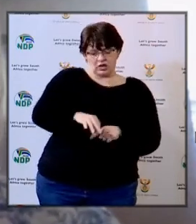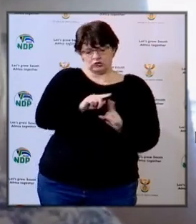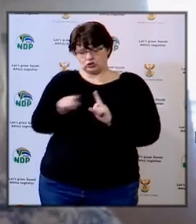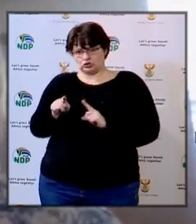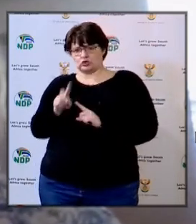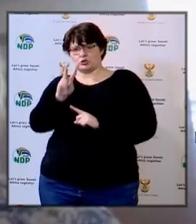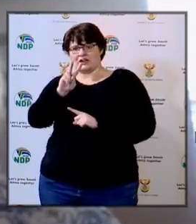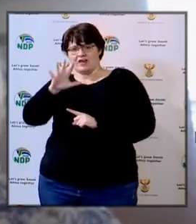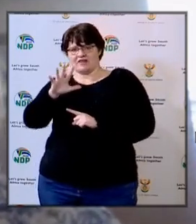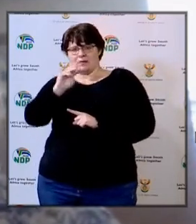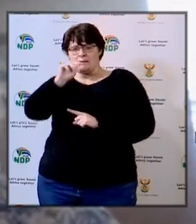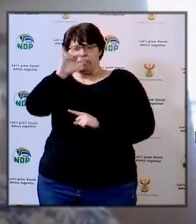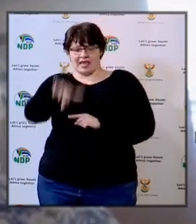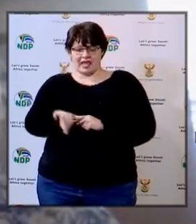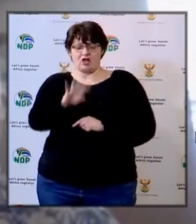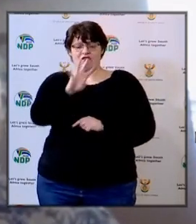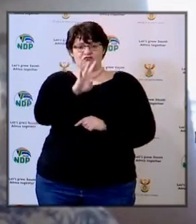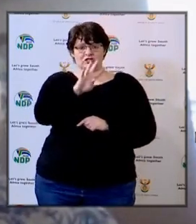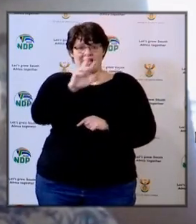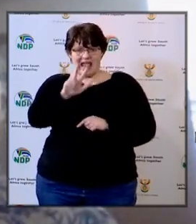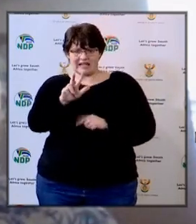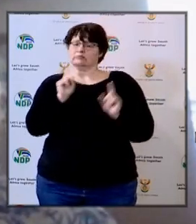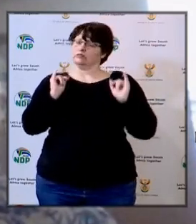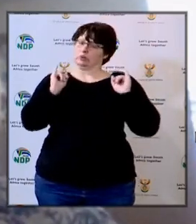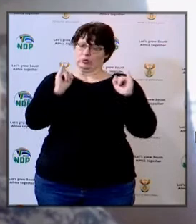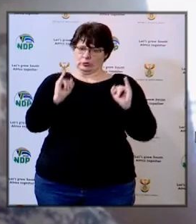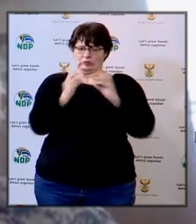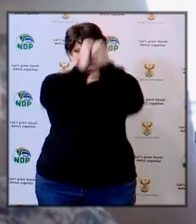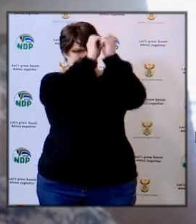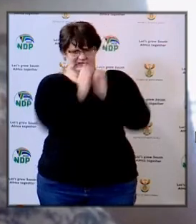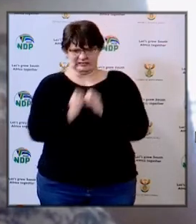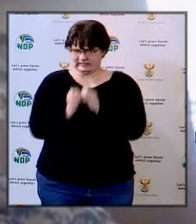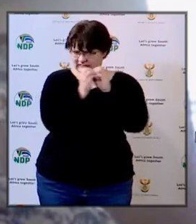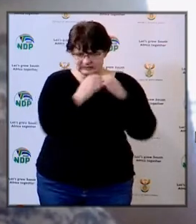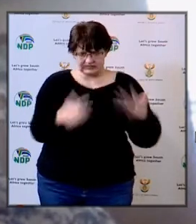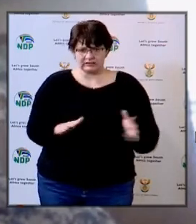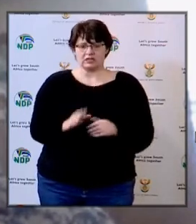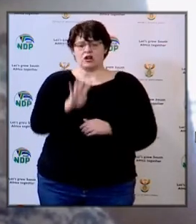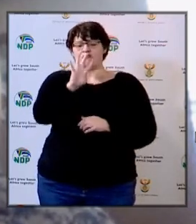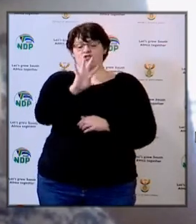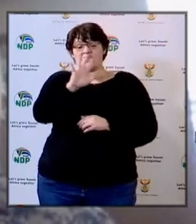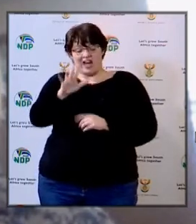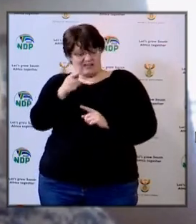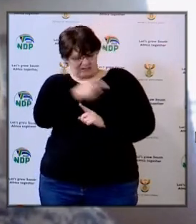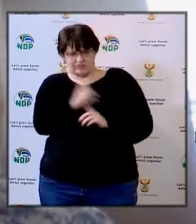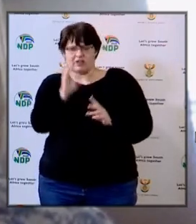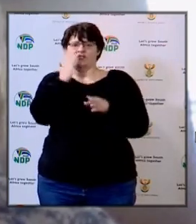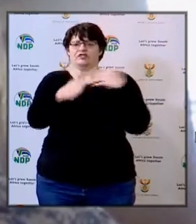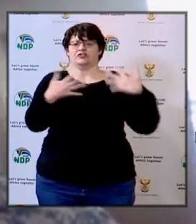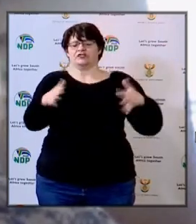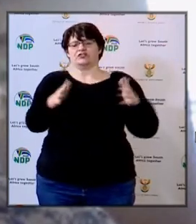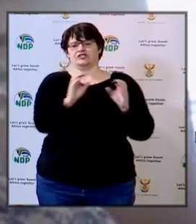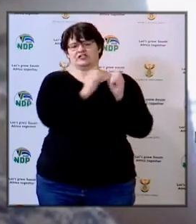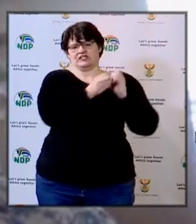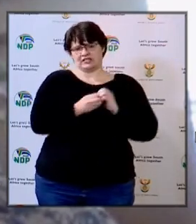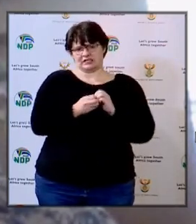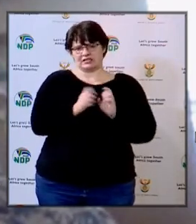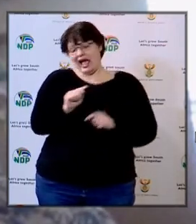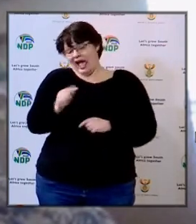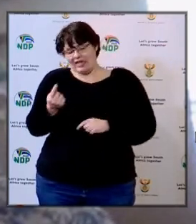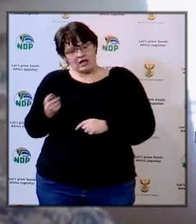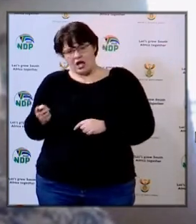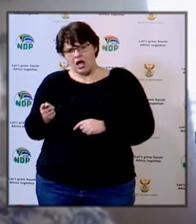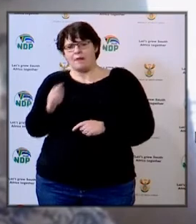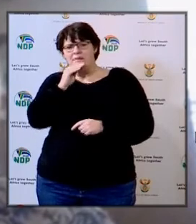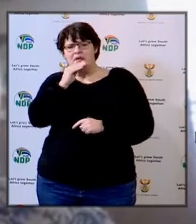25th of May. 48 schools required emergency repairs and maintenance and 45 of those have been completed, but the